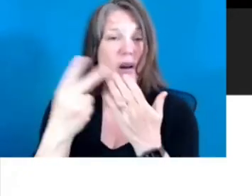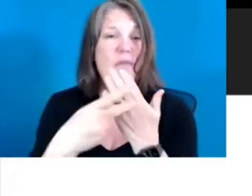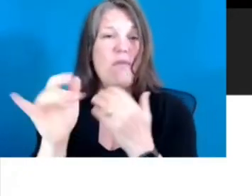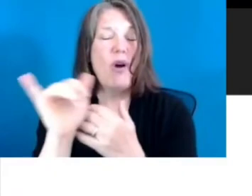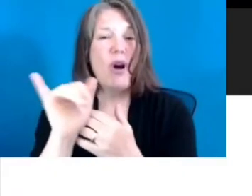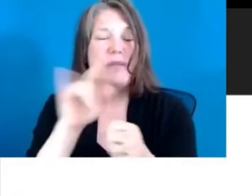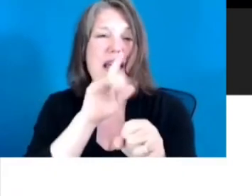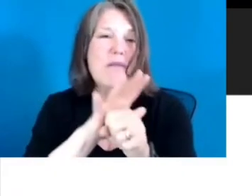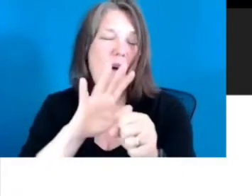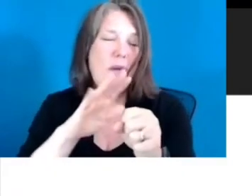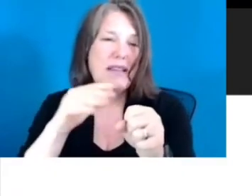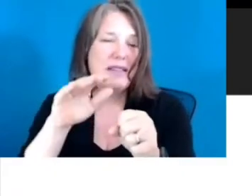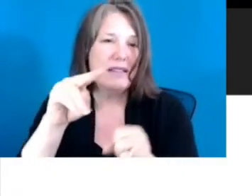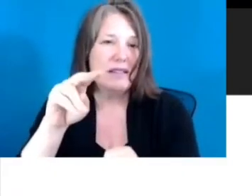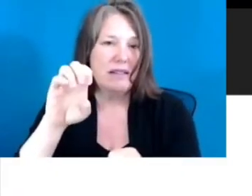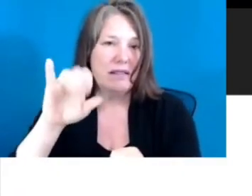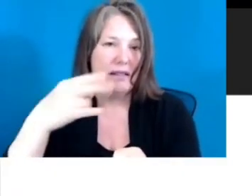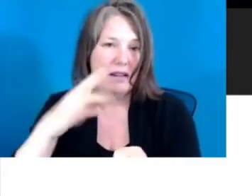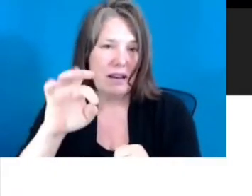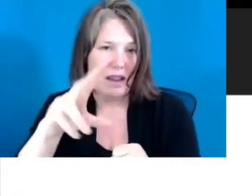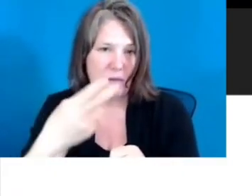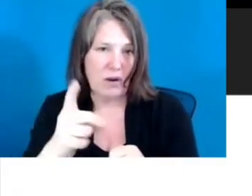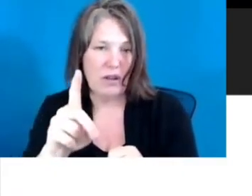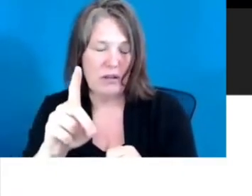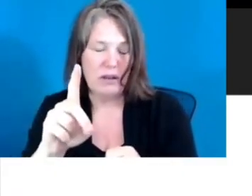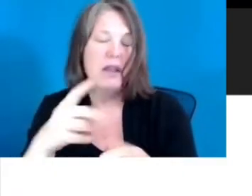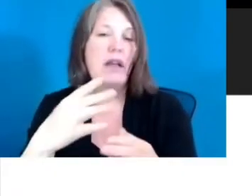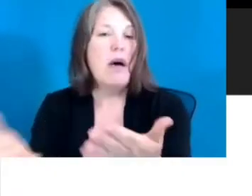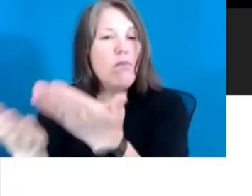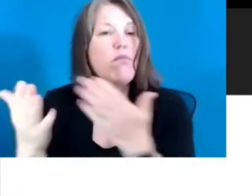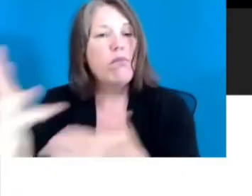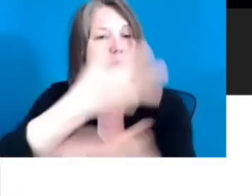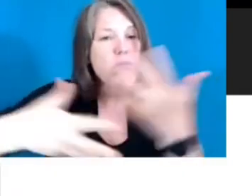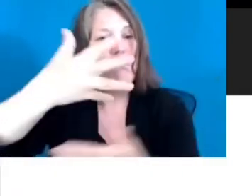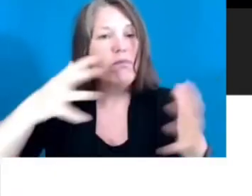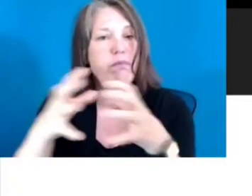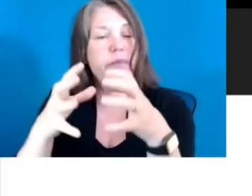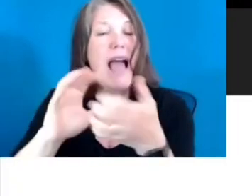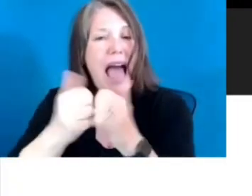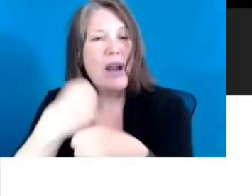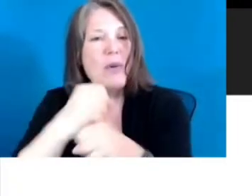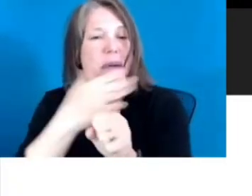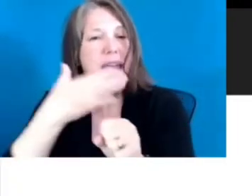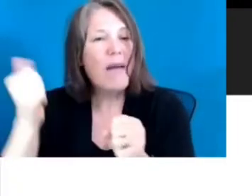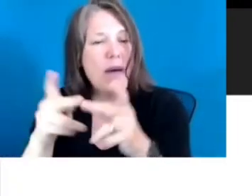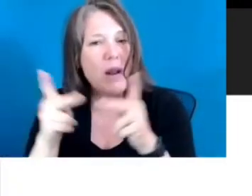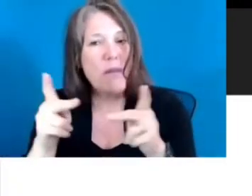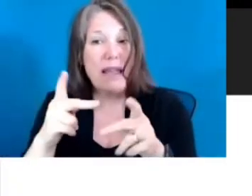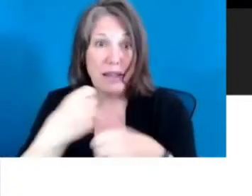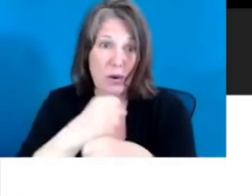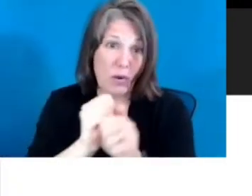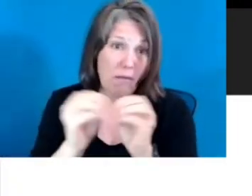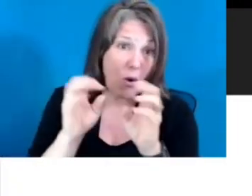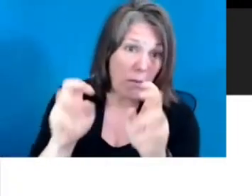like Promise Neighborhood brings the community together around how do we make this a better place, how do we create more opportunities,